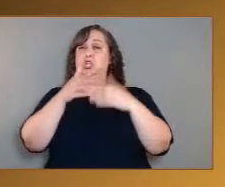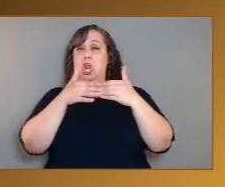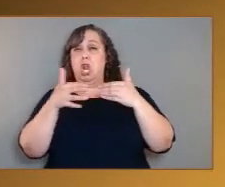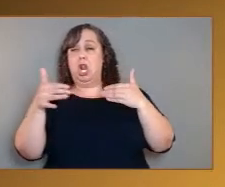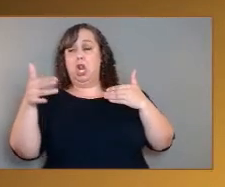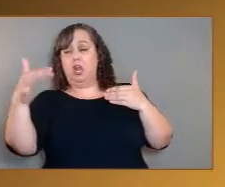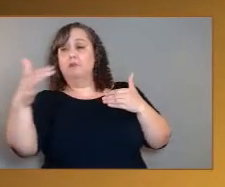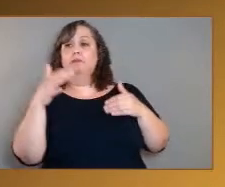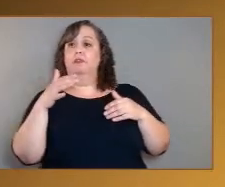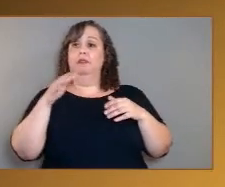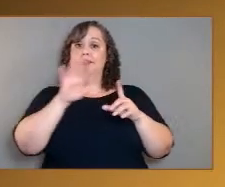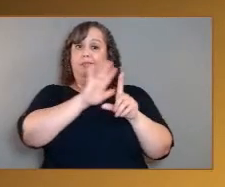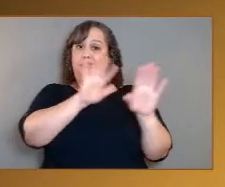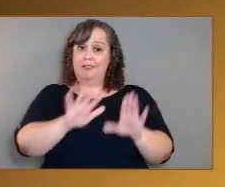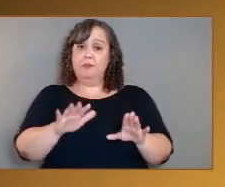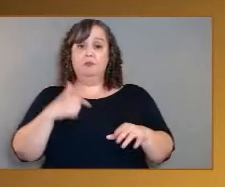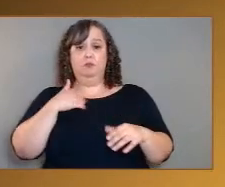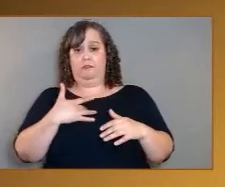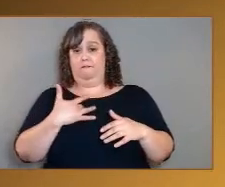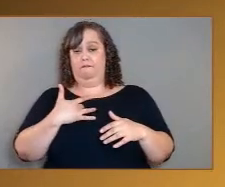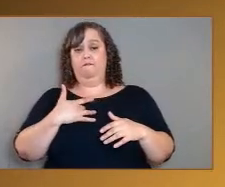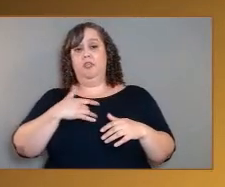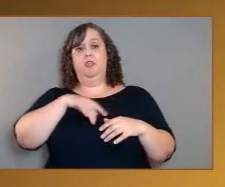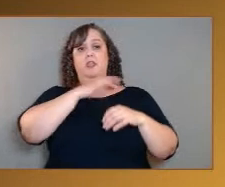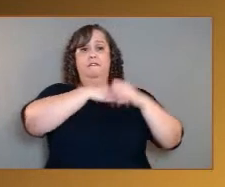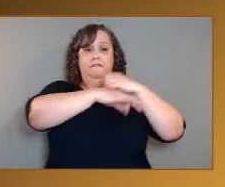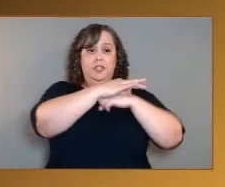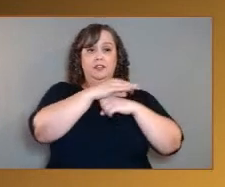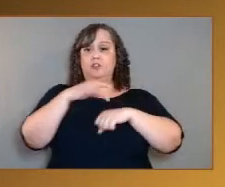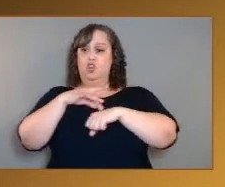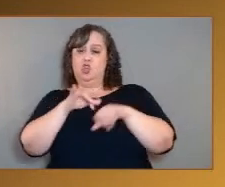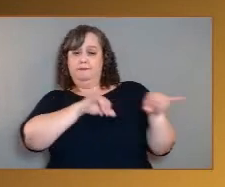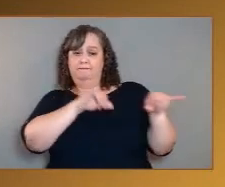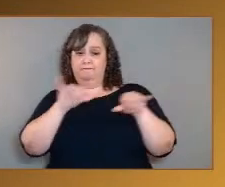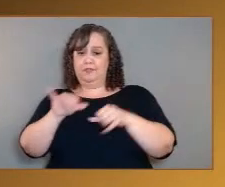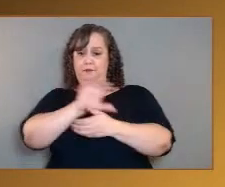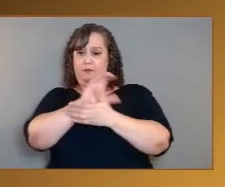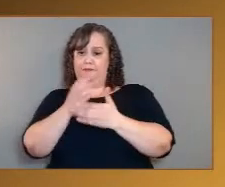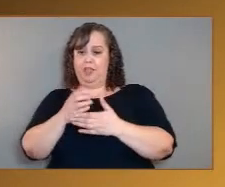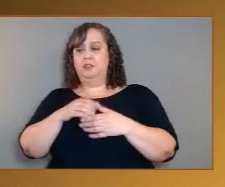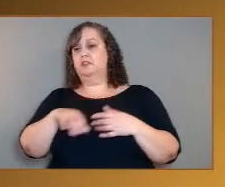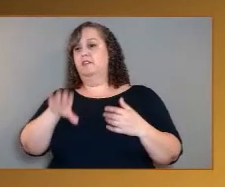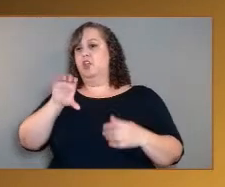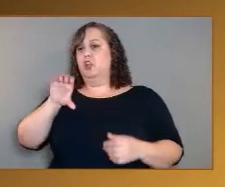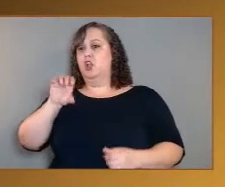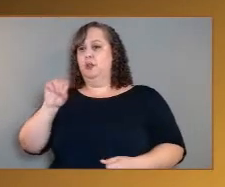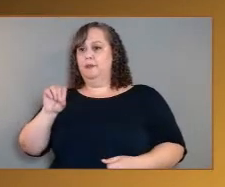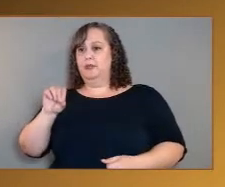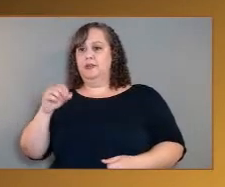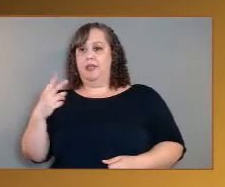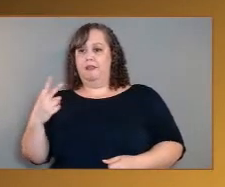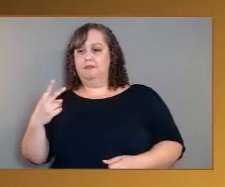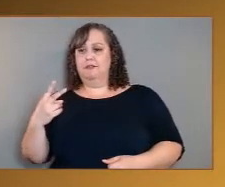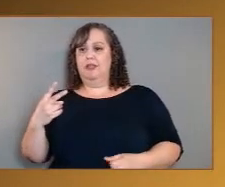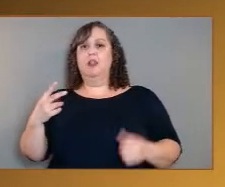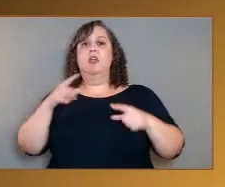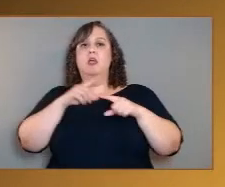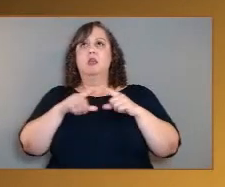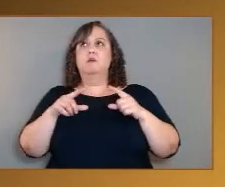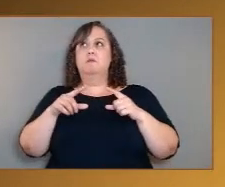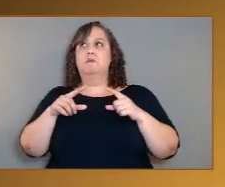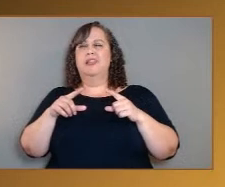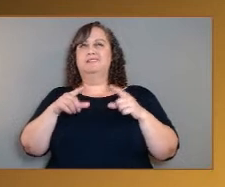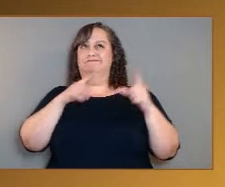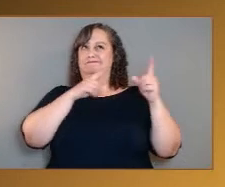Venus and Earth have similar amounts of carbon dioxide altogether, but on Venus, that carbon dioxide is in the atmosphere, making it this